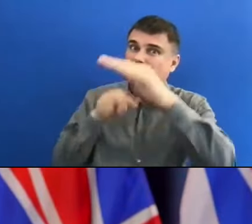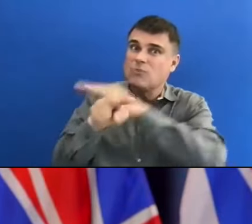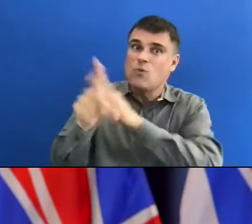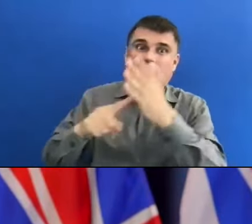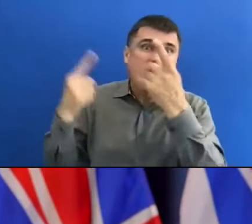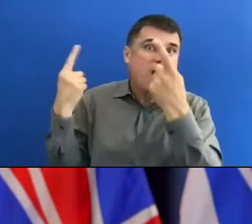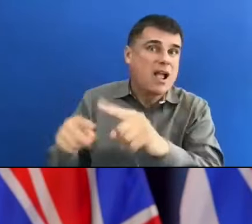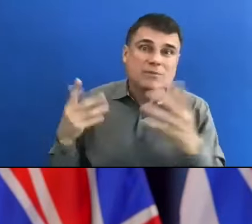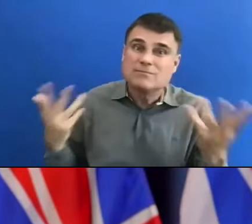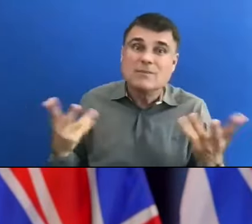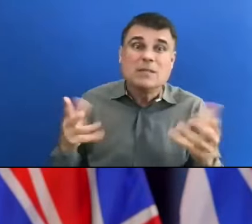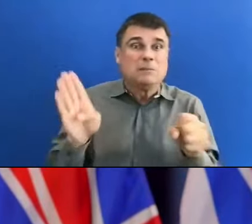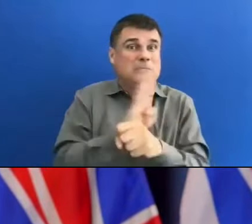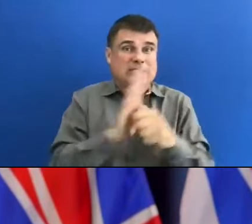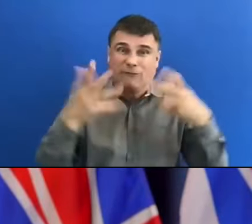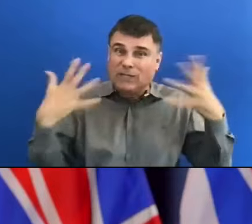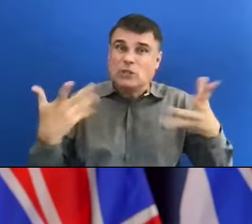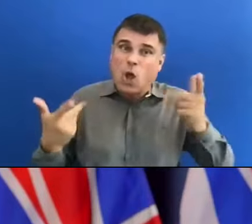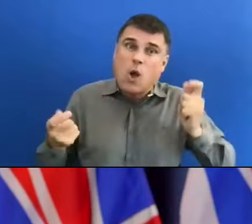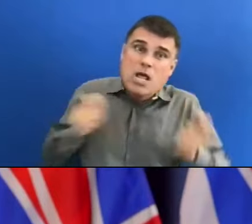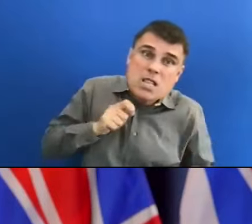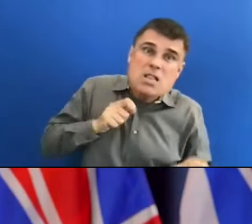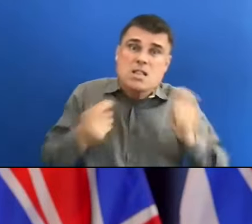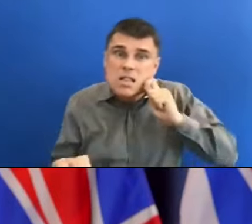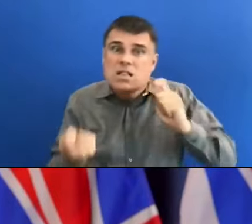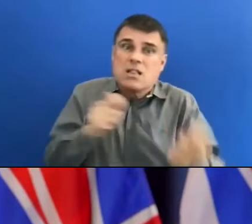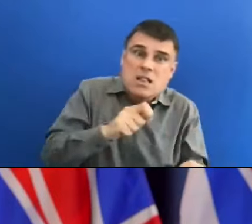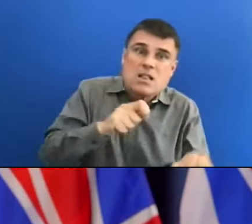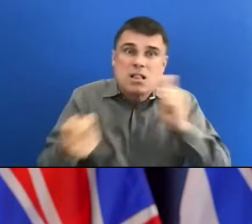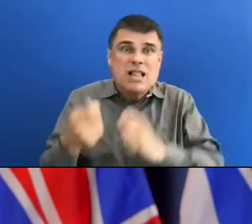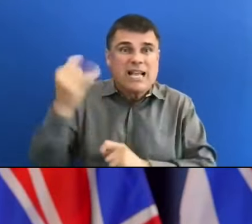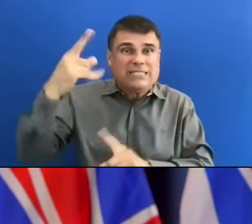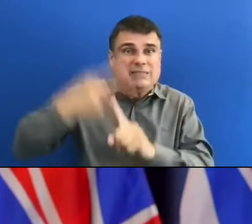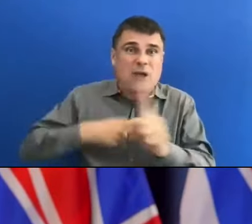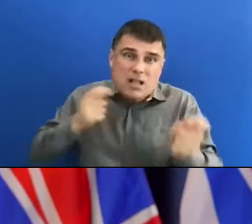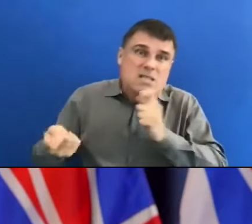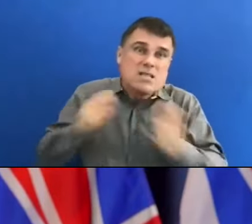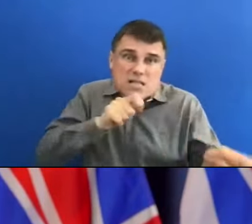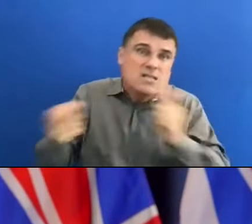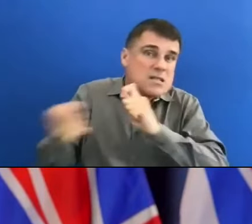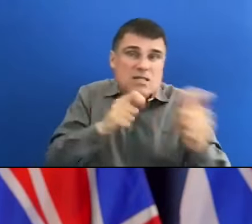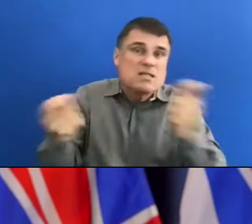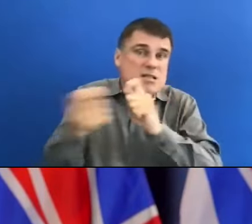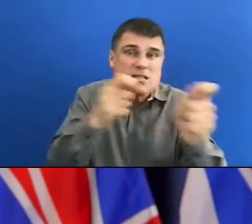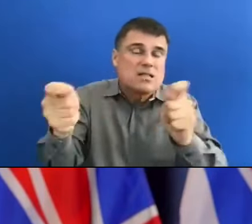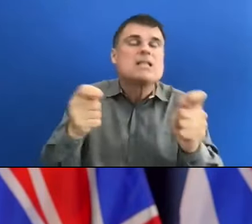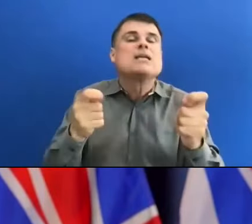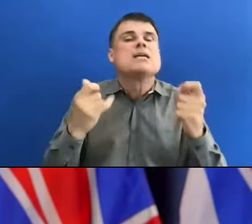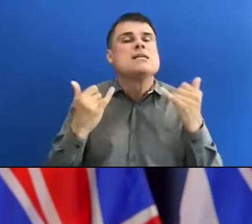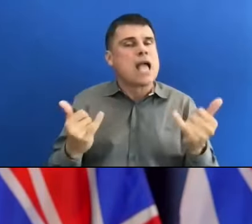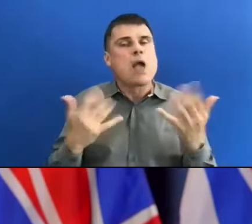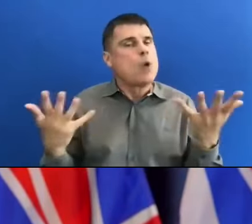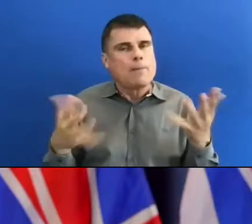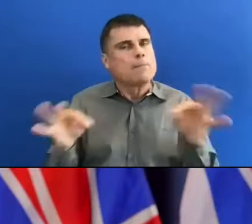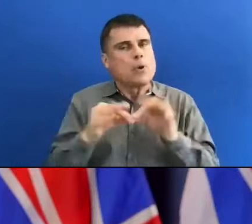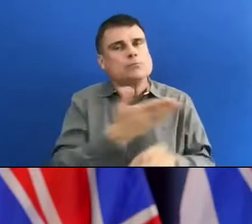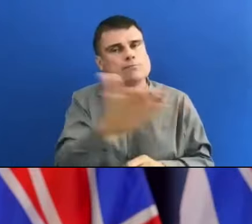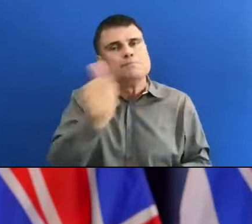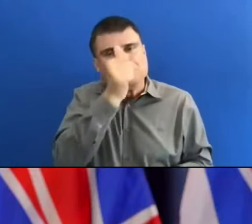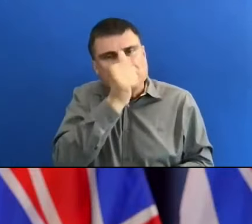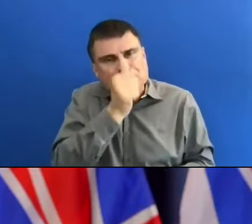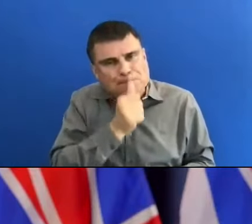kindness will see us through the other side. As we enter step 3, please continue to support your local businesses.